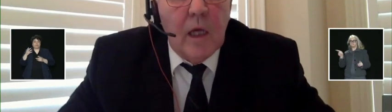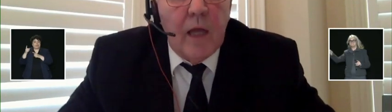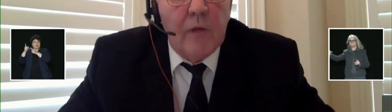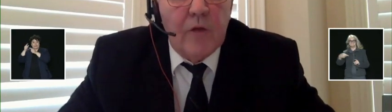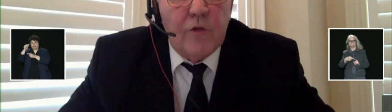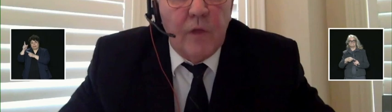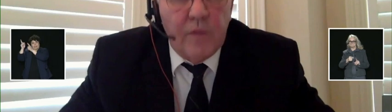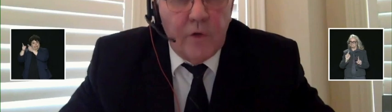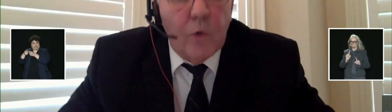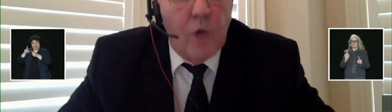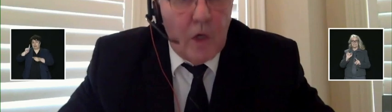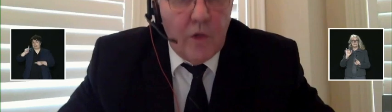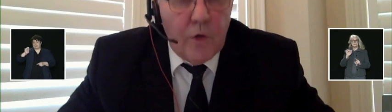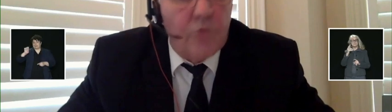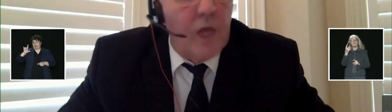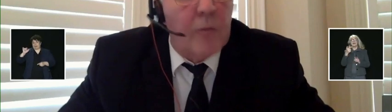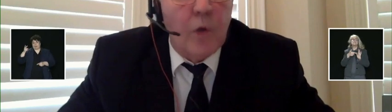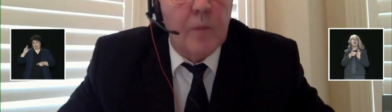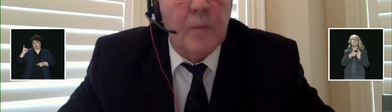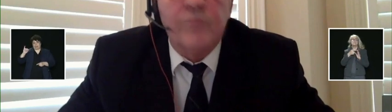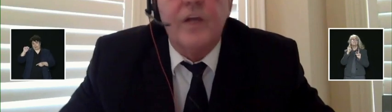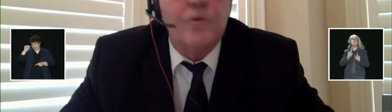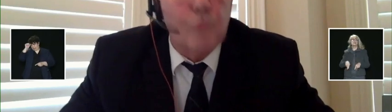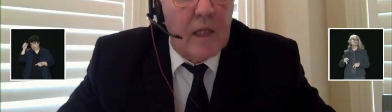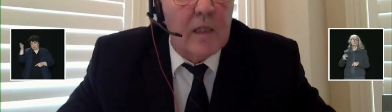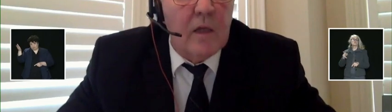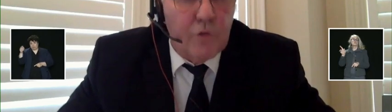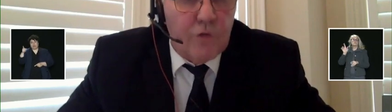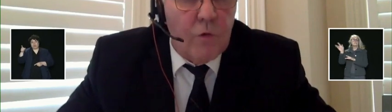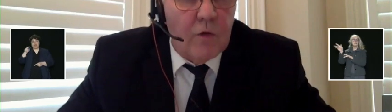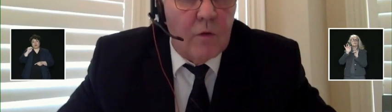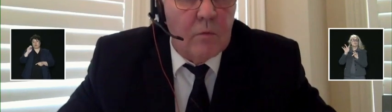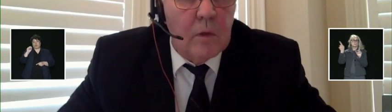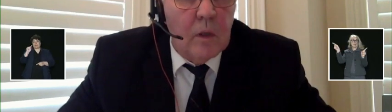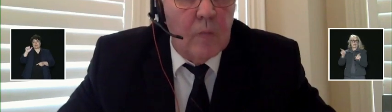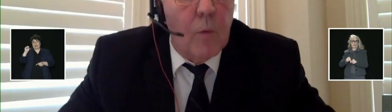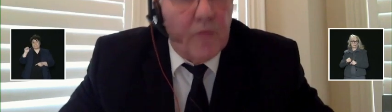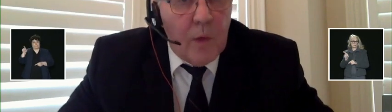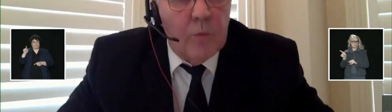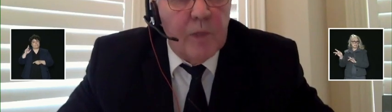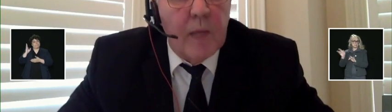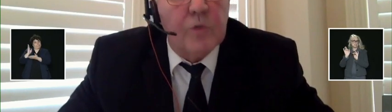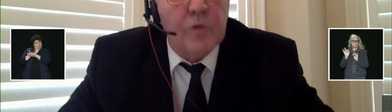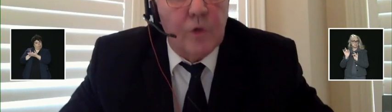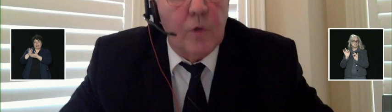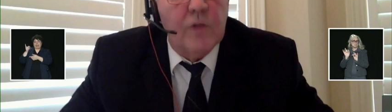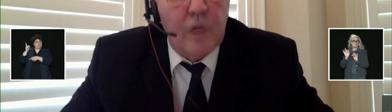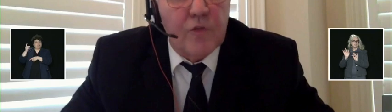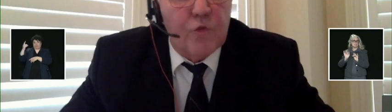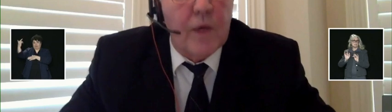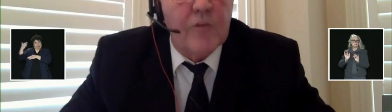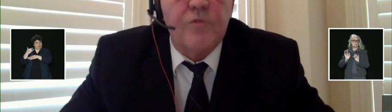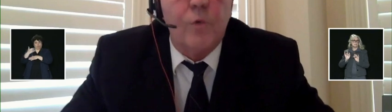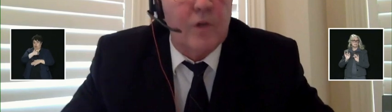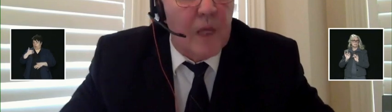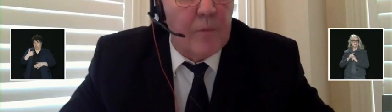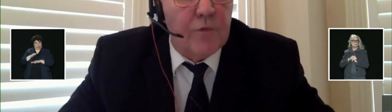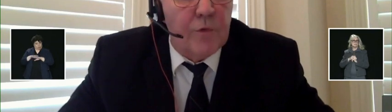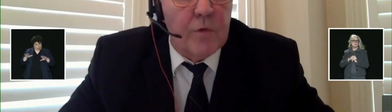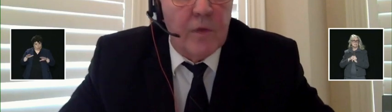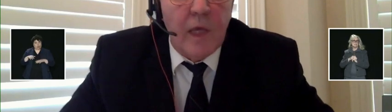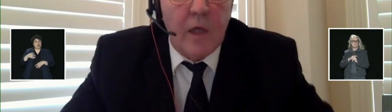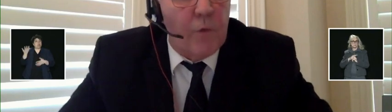India, from Delhi, and they're no longer under the NOTAM going to be able to fly directly to Toronto. But what they would be able to do is